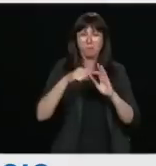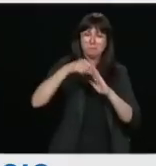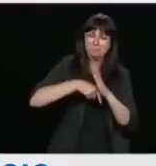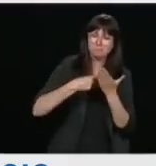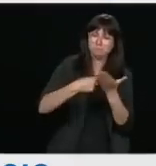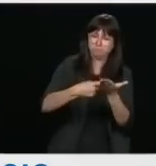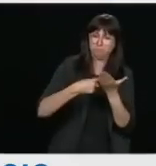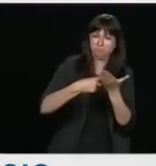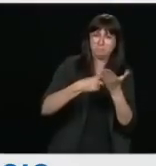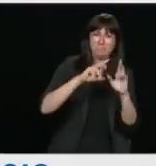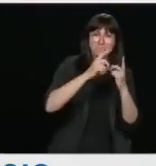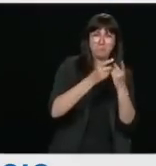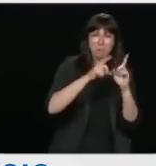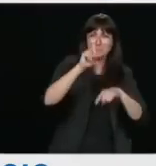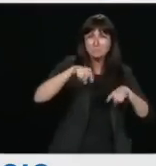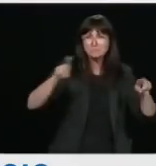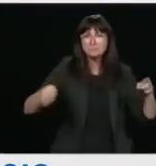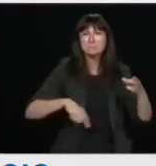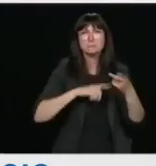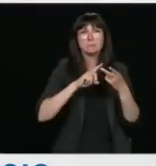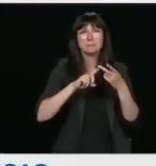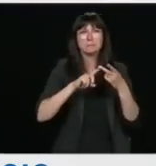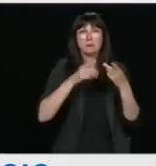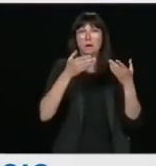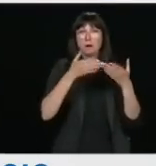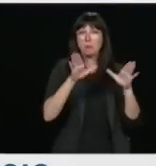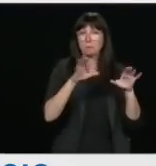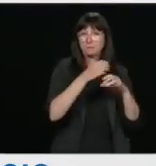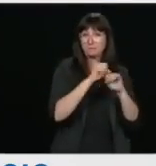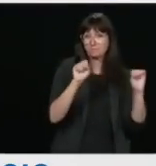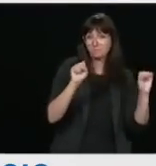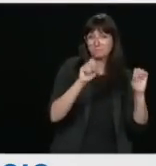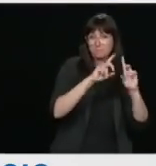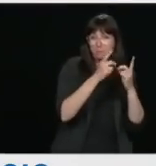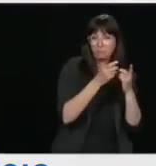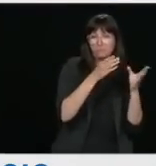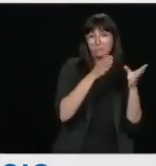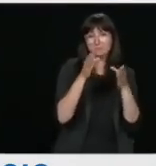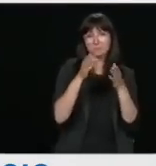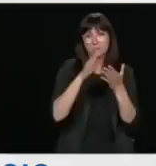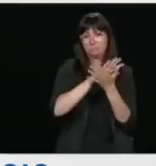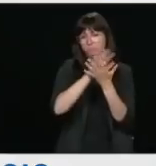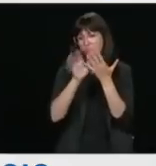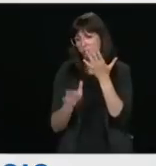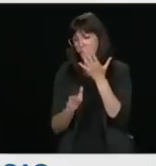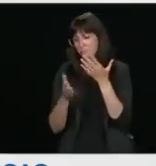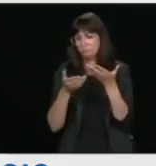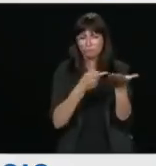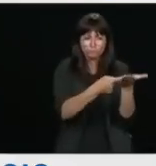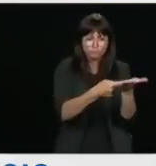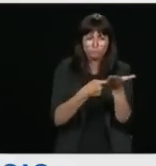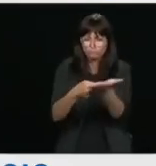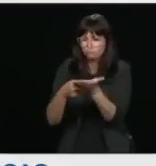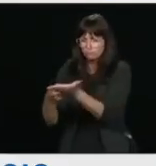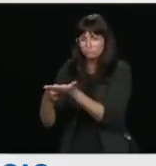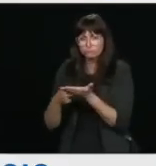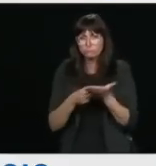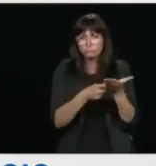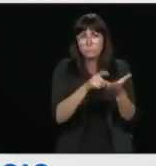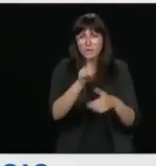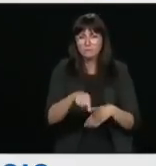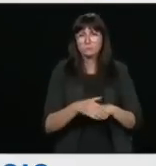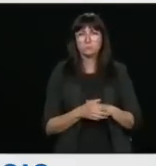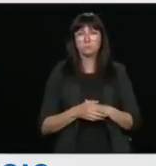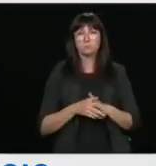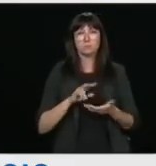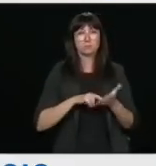Department of Public Safety and, you know, other players engaged. So I don't believe that the work will ever be finished. We